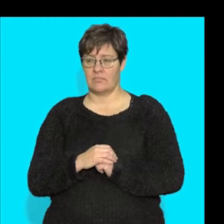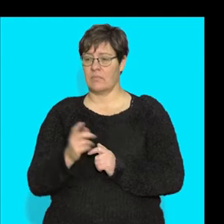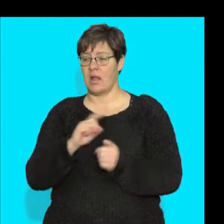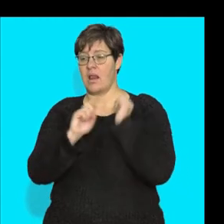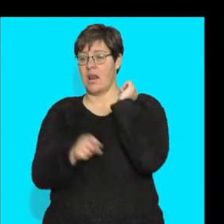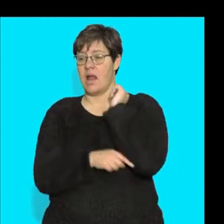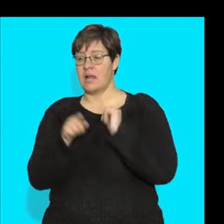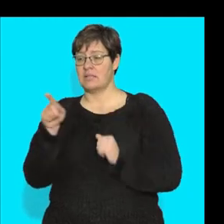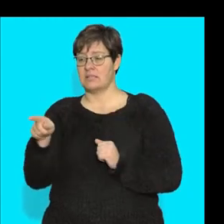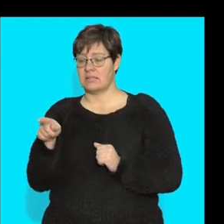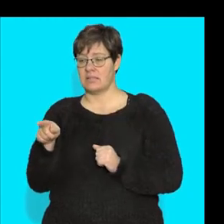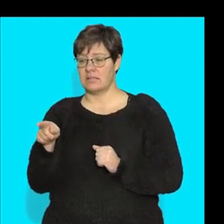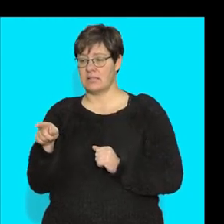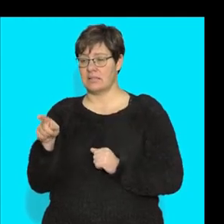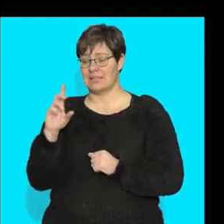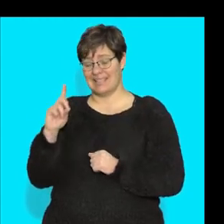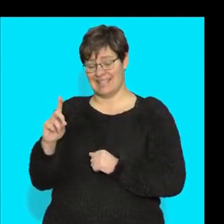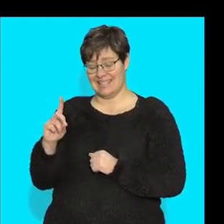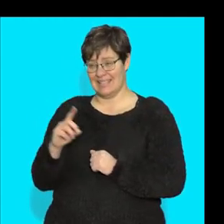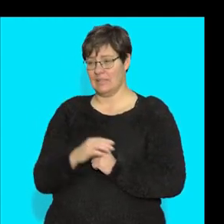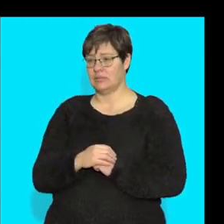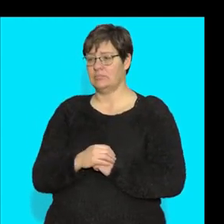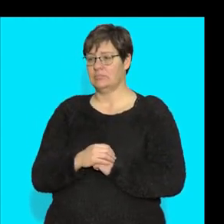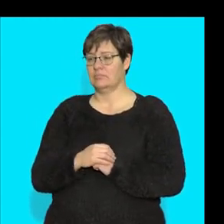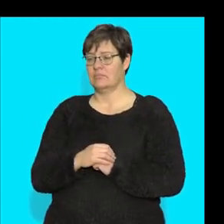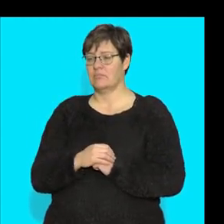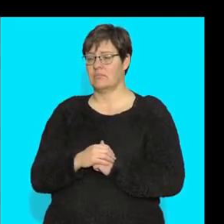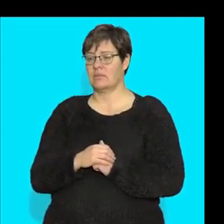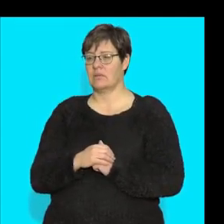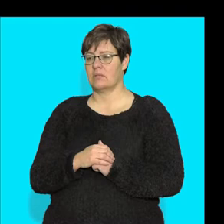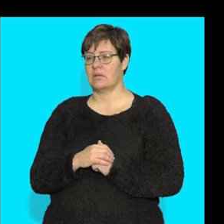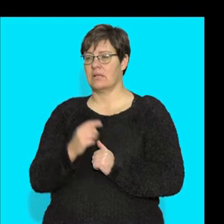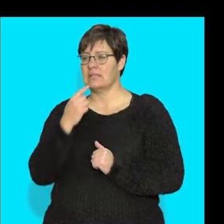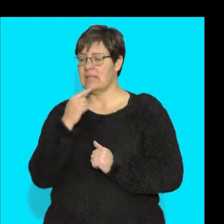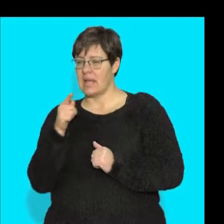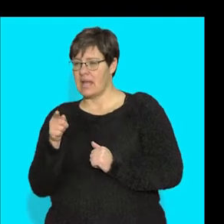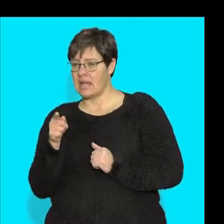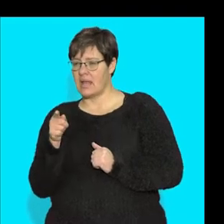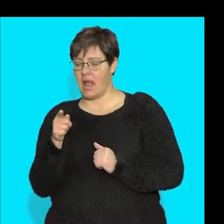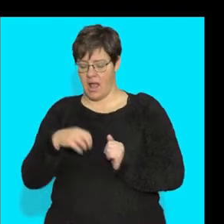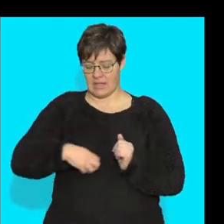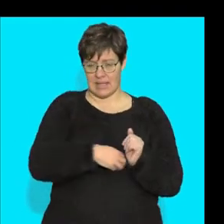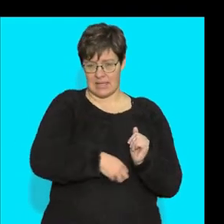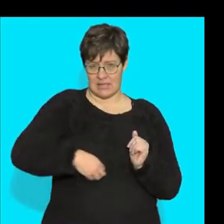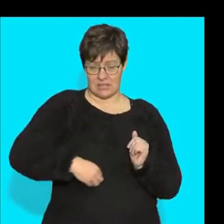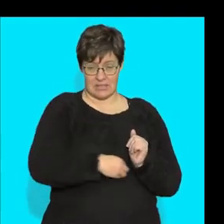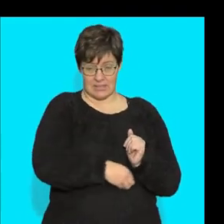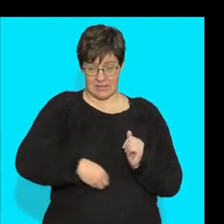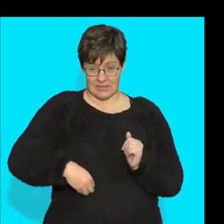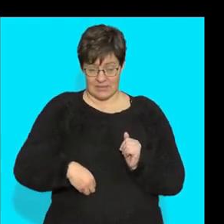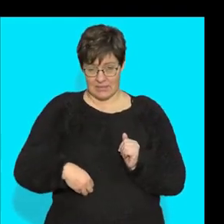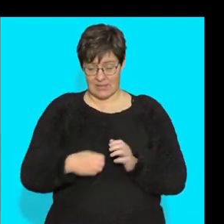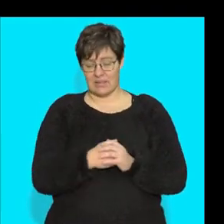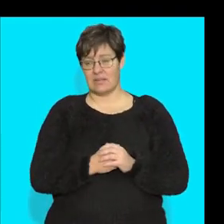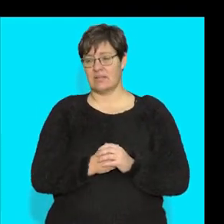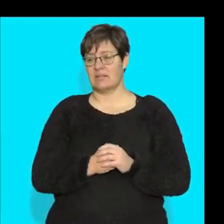The last tissue that they asked you is number D, right? And they said over here that, as you can see, it's found in your